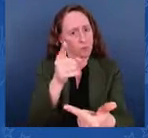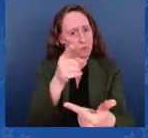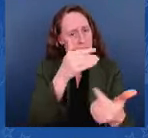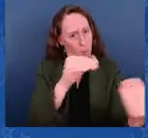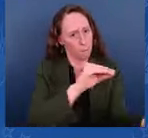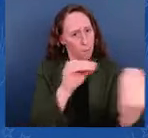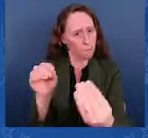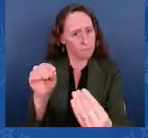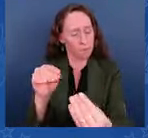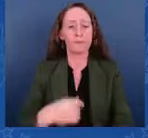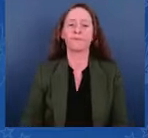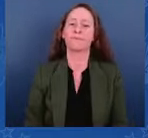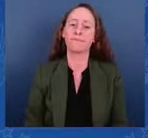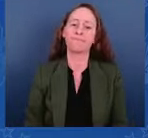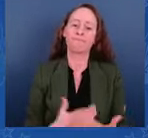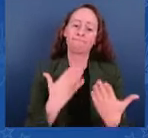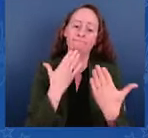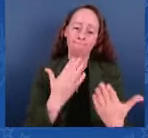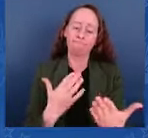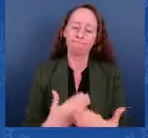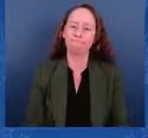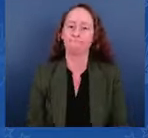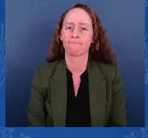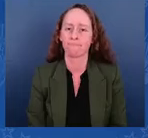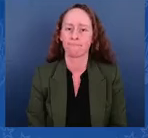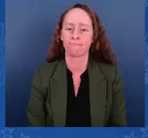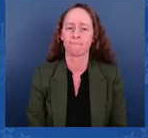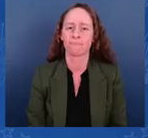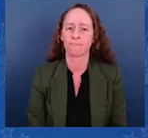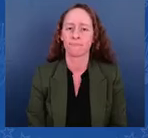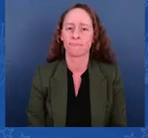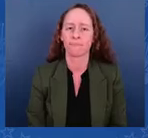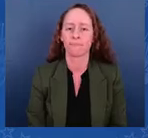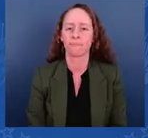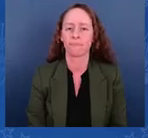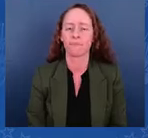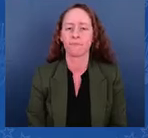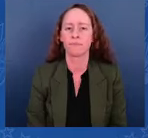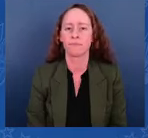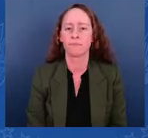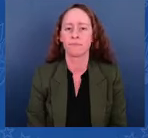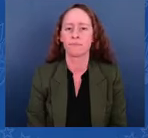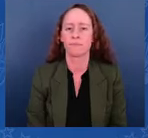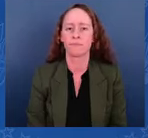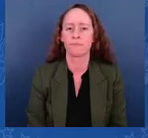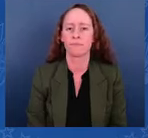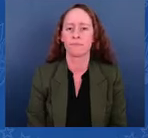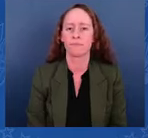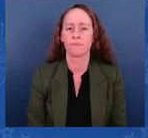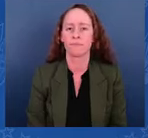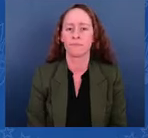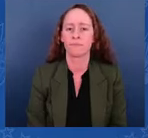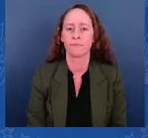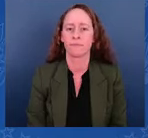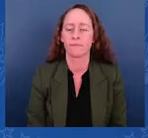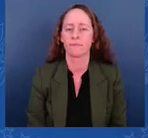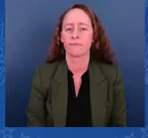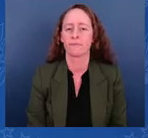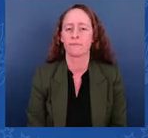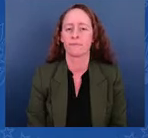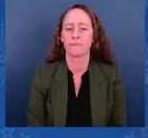President, election is coming to Washington. President, why do you